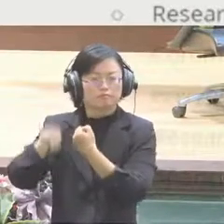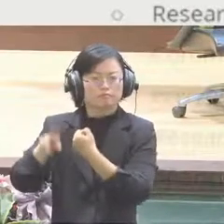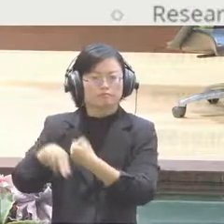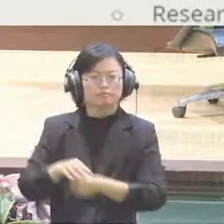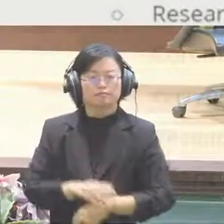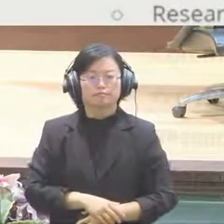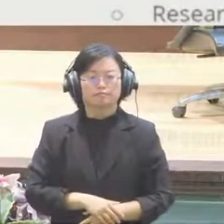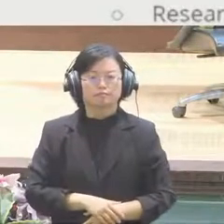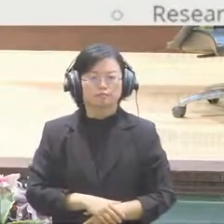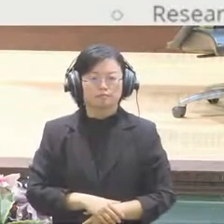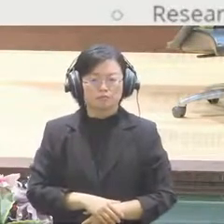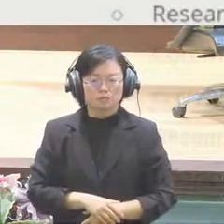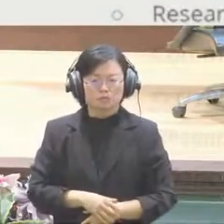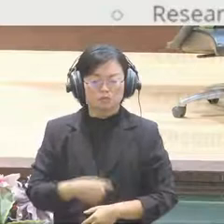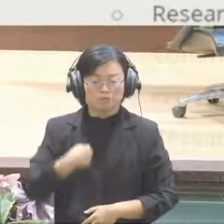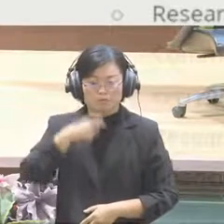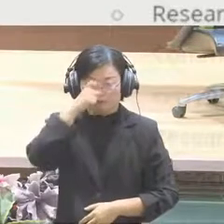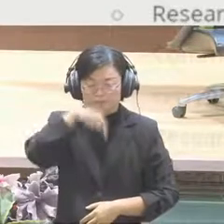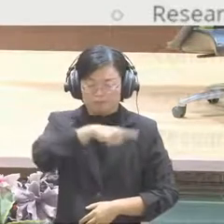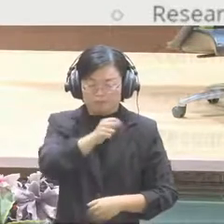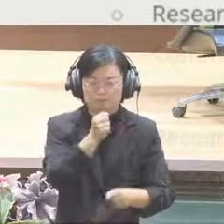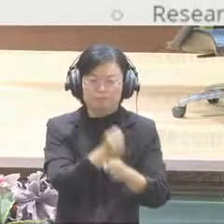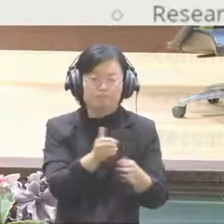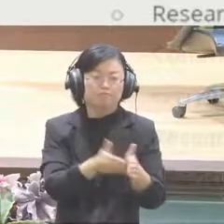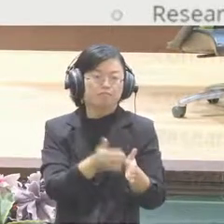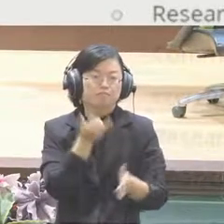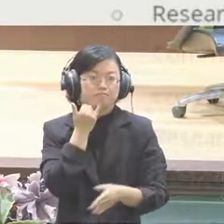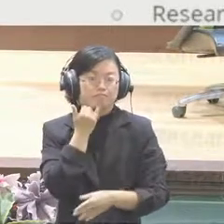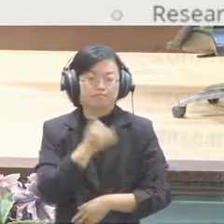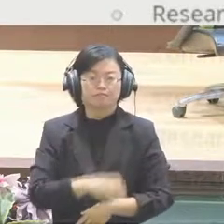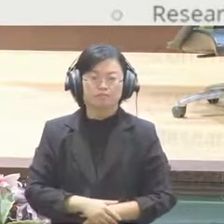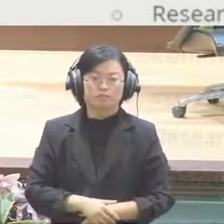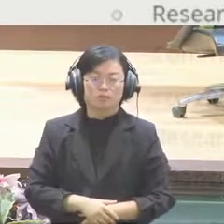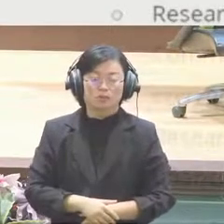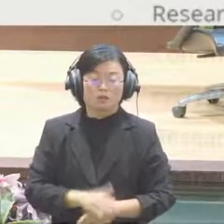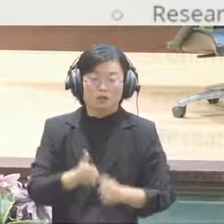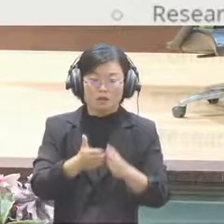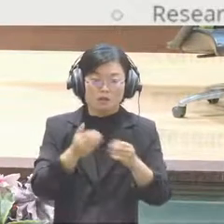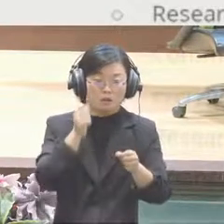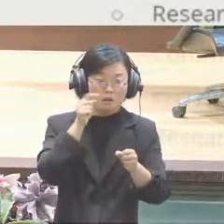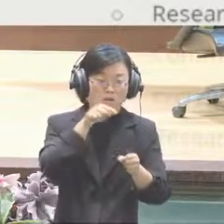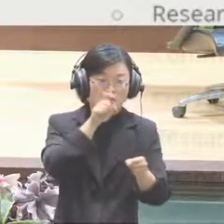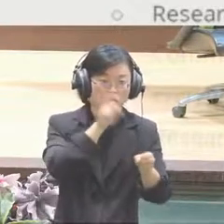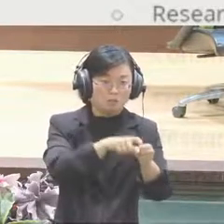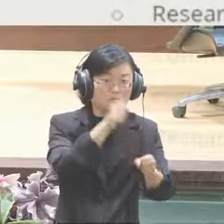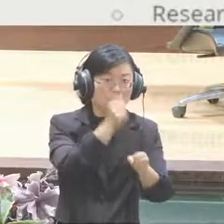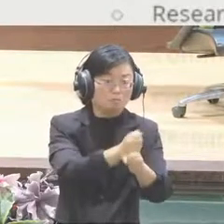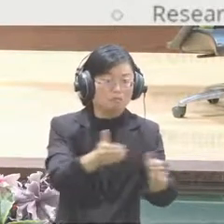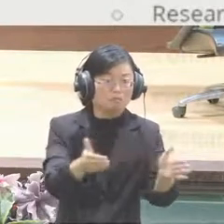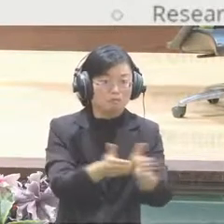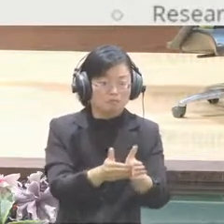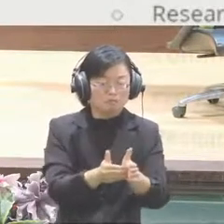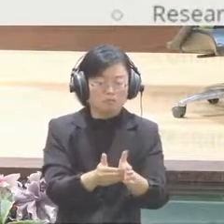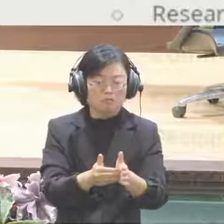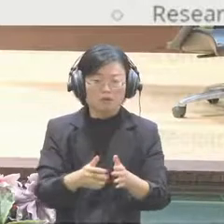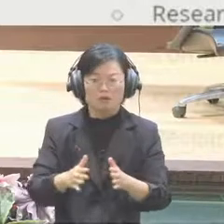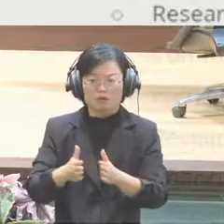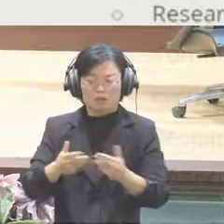have to achieve research independence. And how to do that, how to achieve that independence,